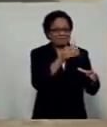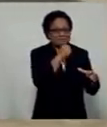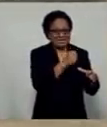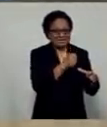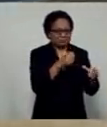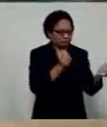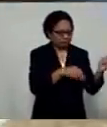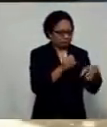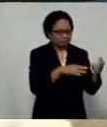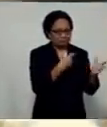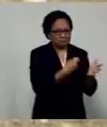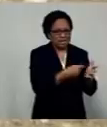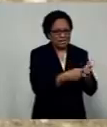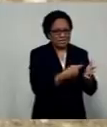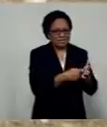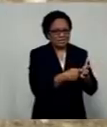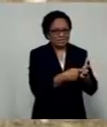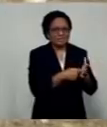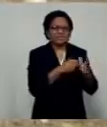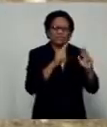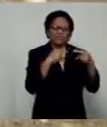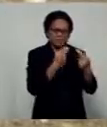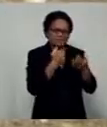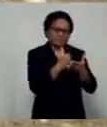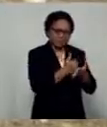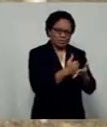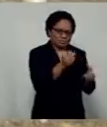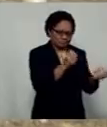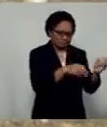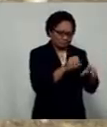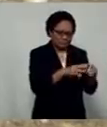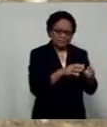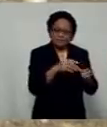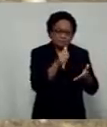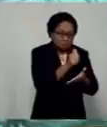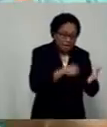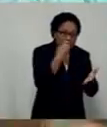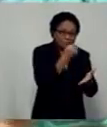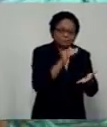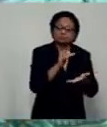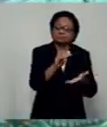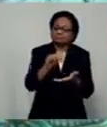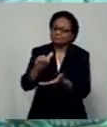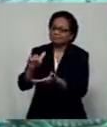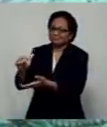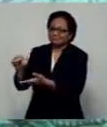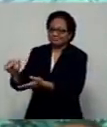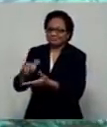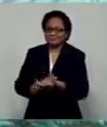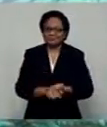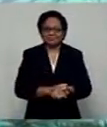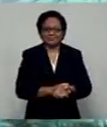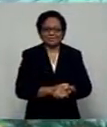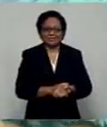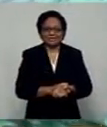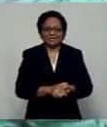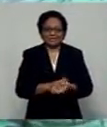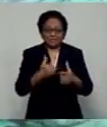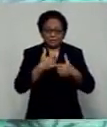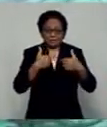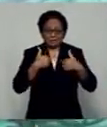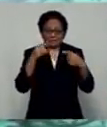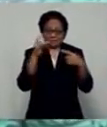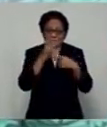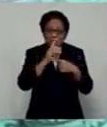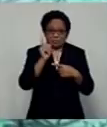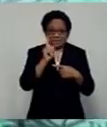pocket through donations from family and friends to help out wherever they can. Our priority is to make sure that the